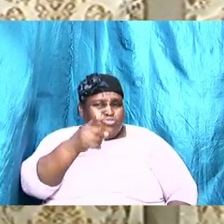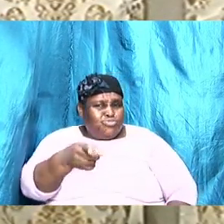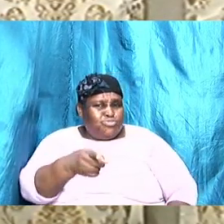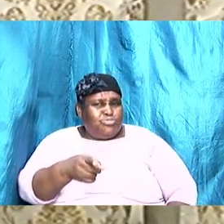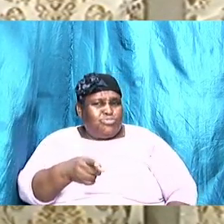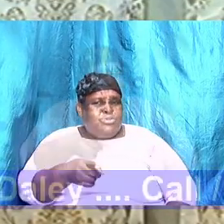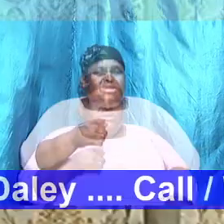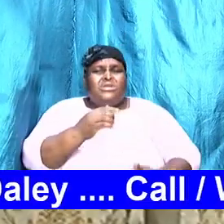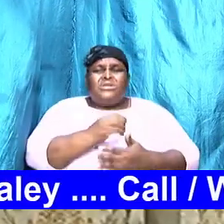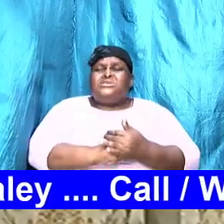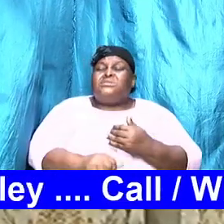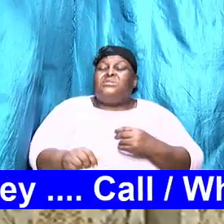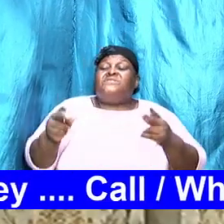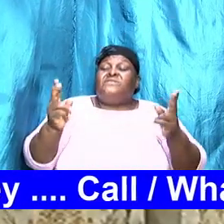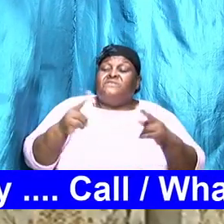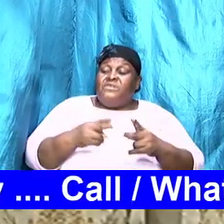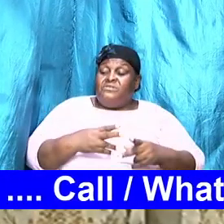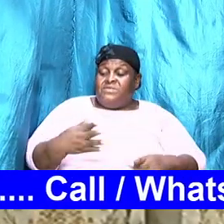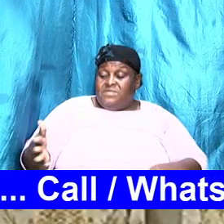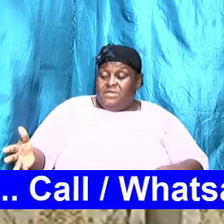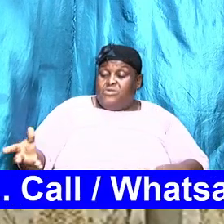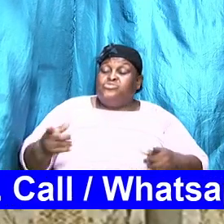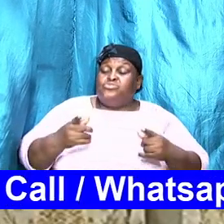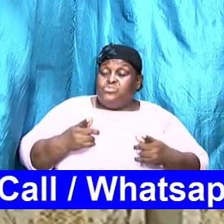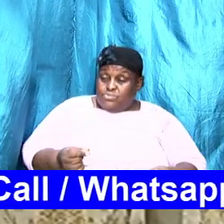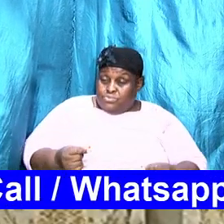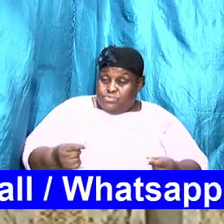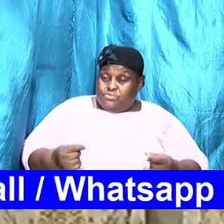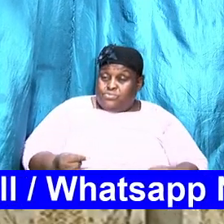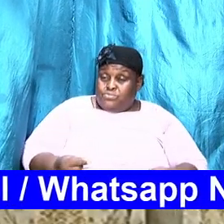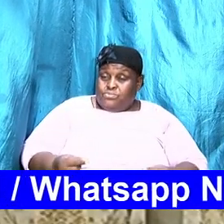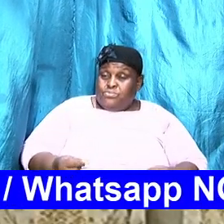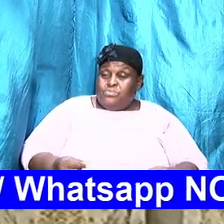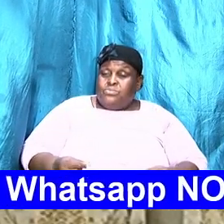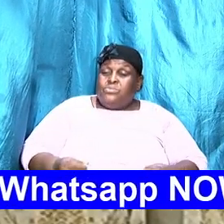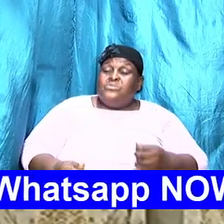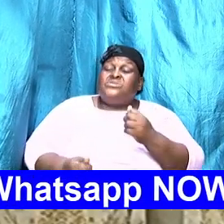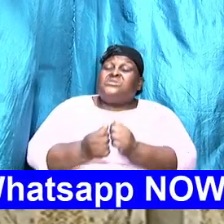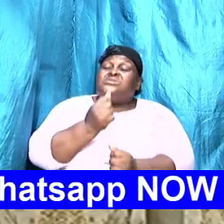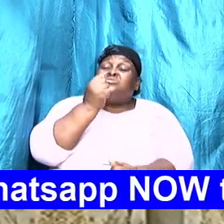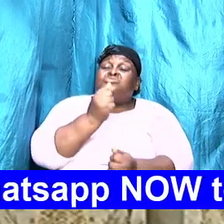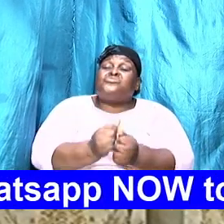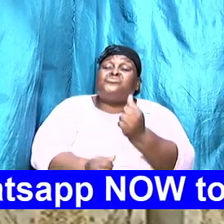some of the very things that we do destroy,